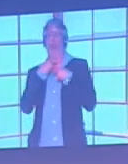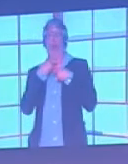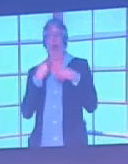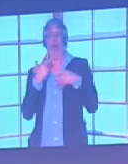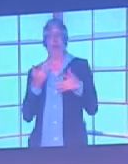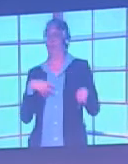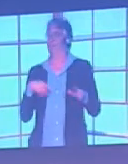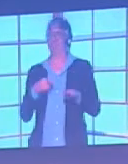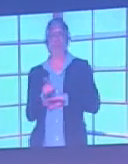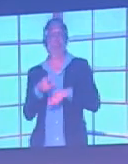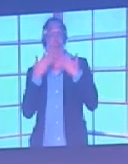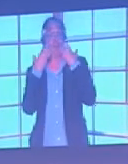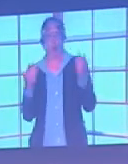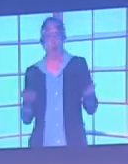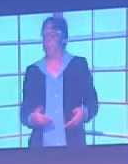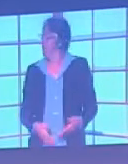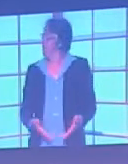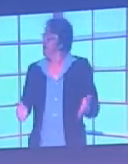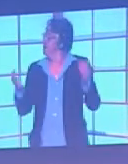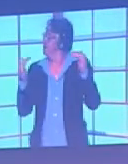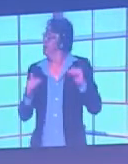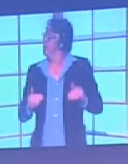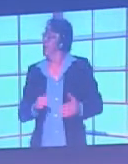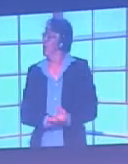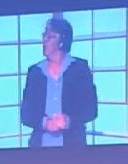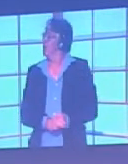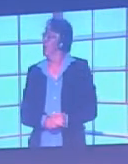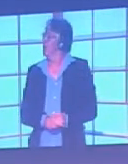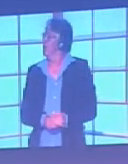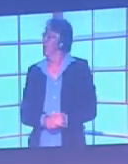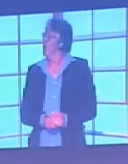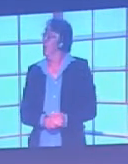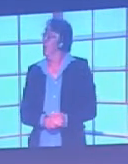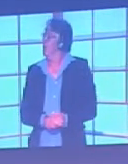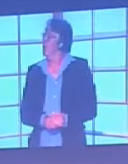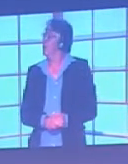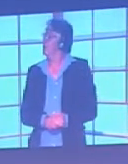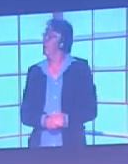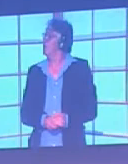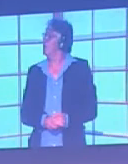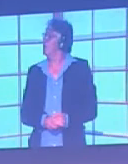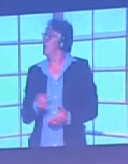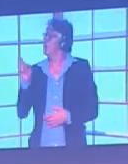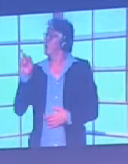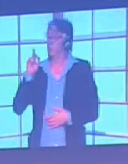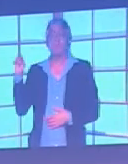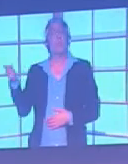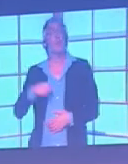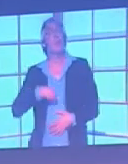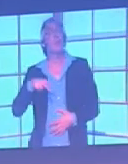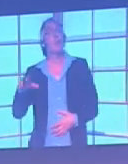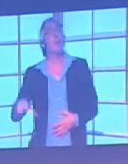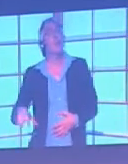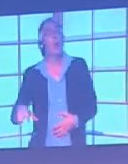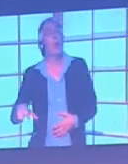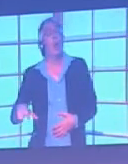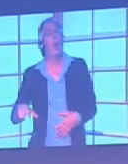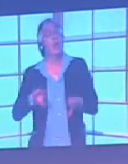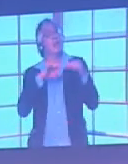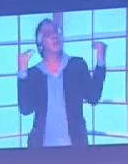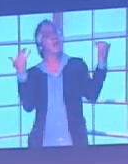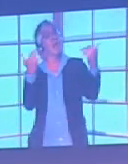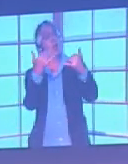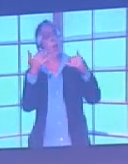circulation routes. This is the code mentioned in the video from Portugal. And you can see how it makes